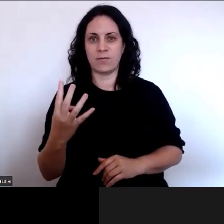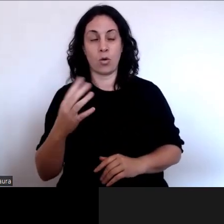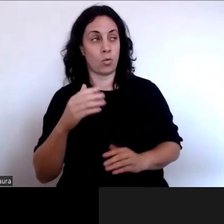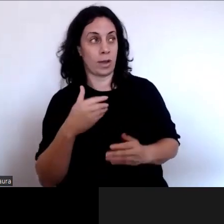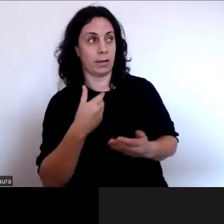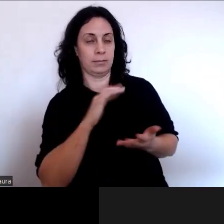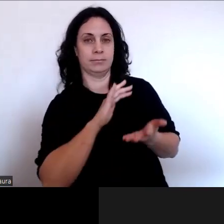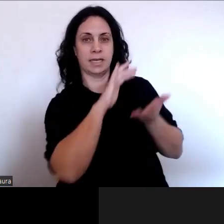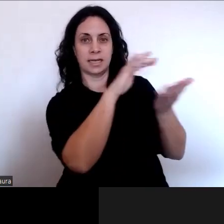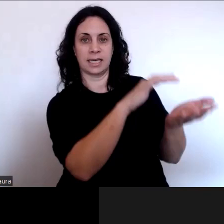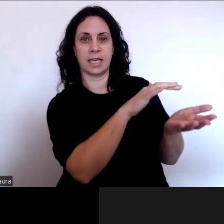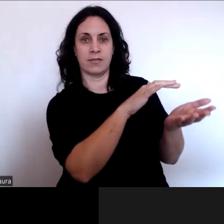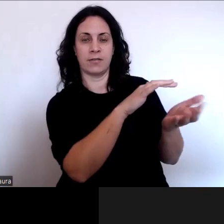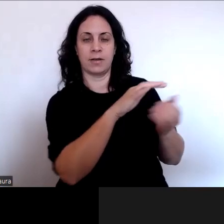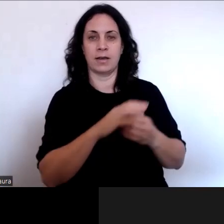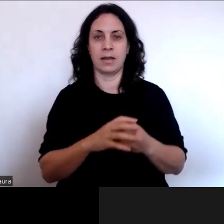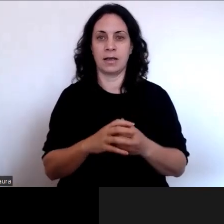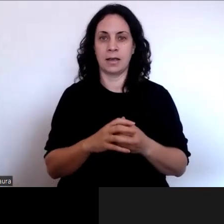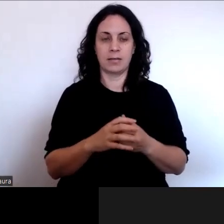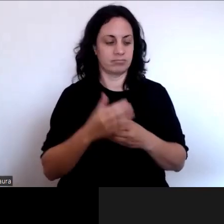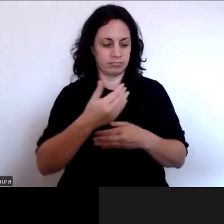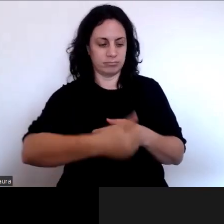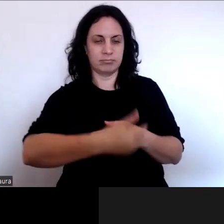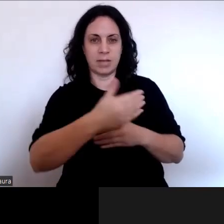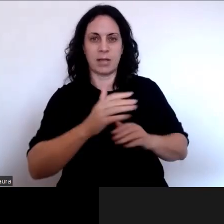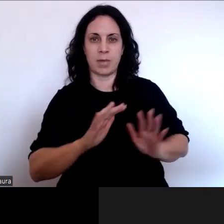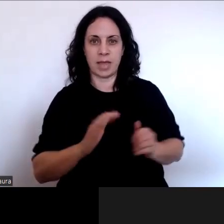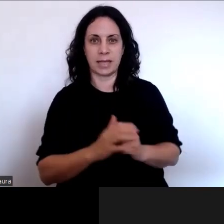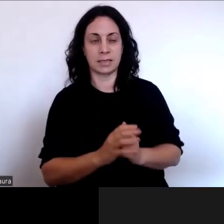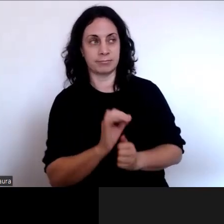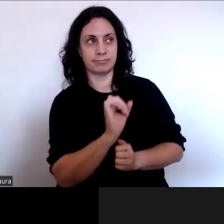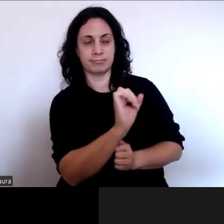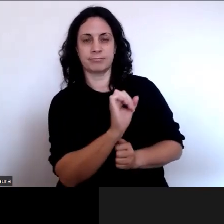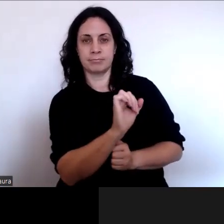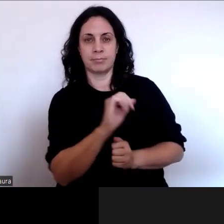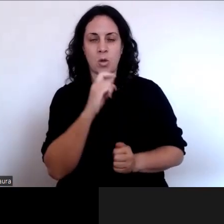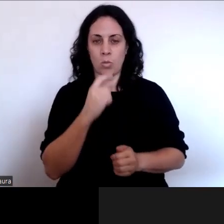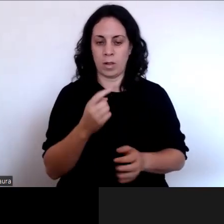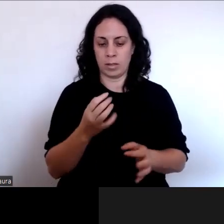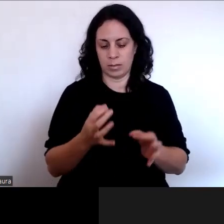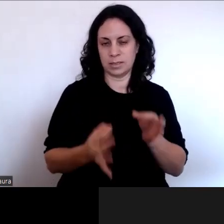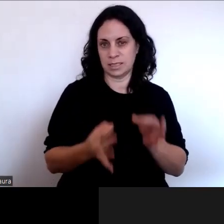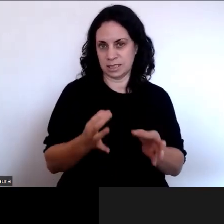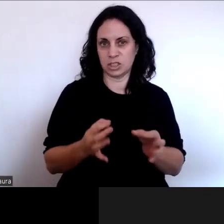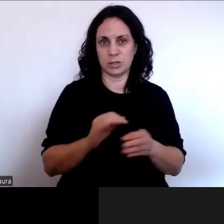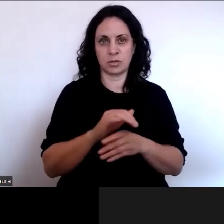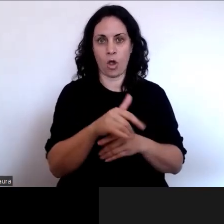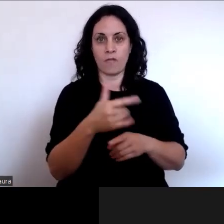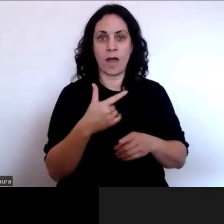what law changes it would want to make and when it would want to make those.